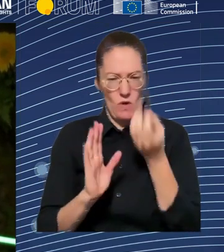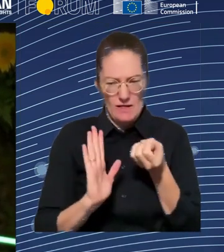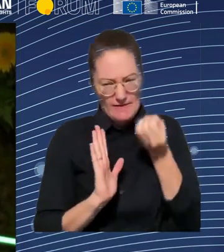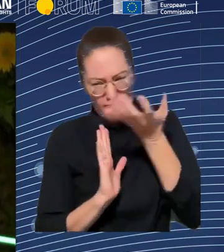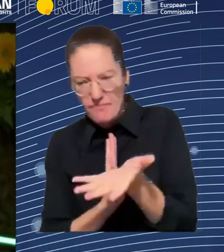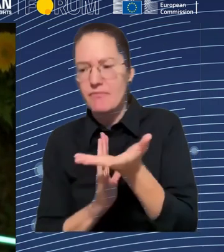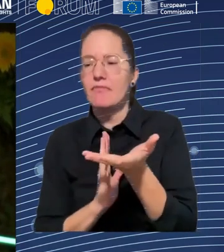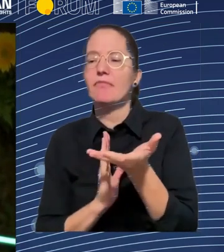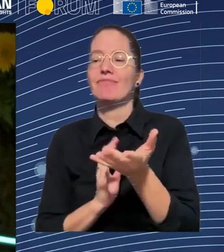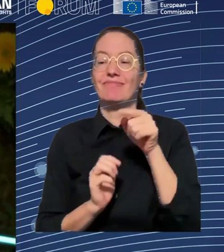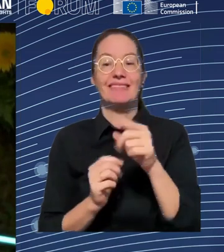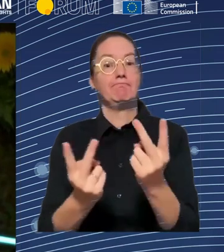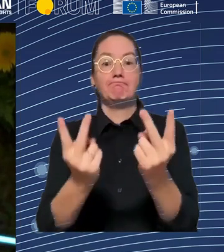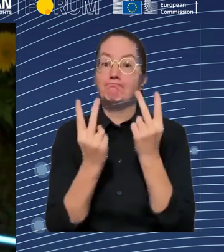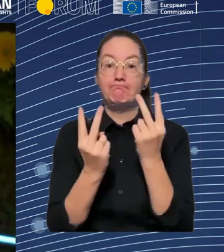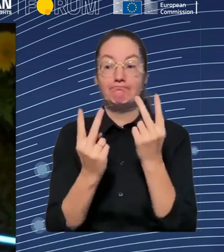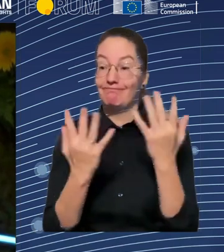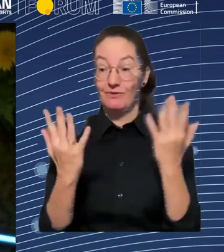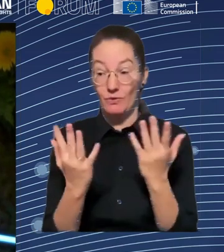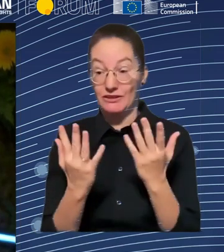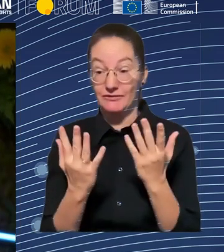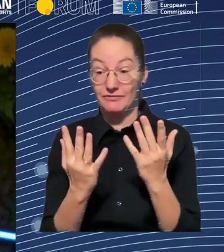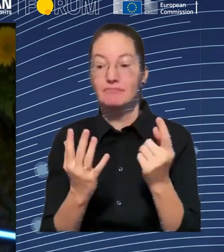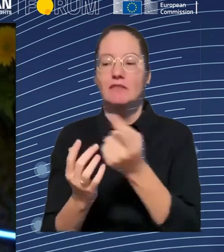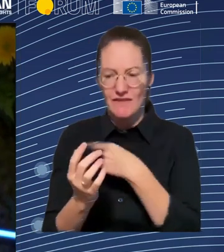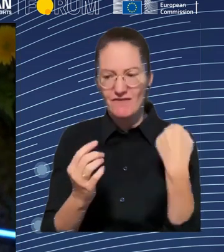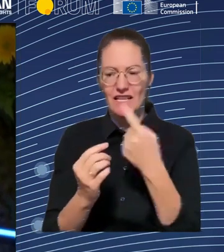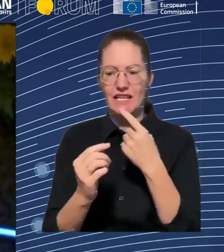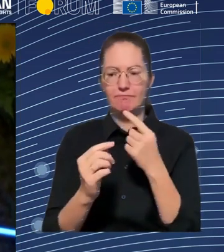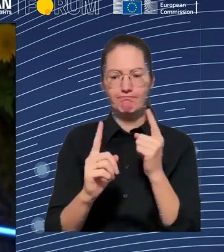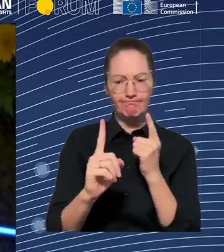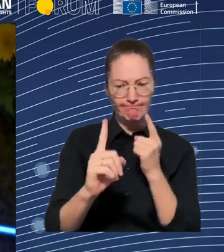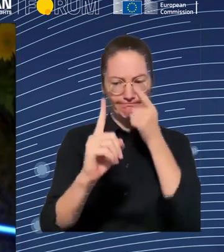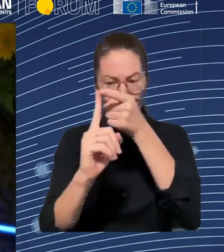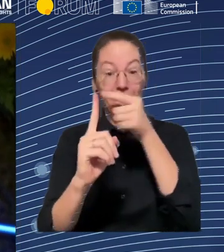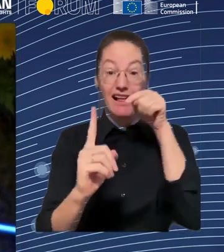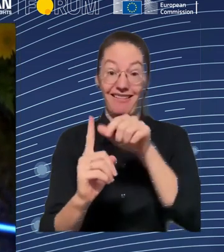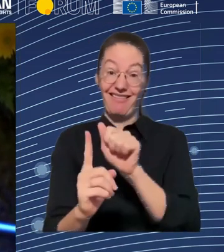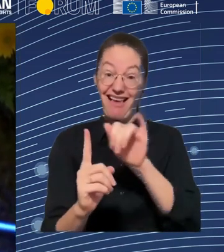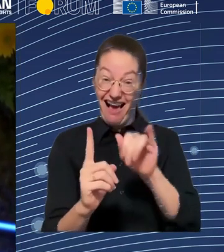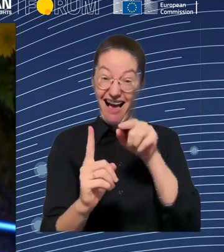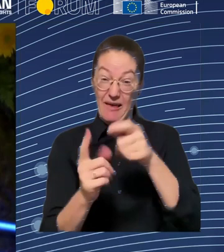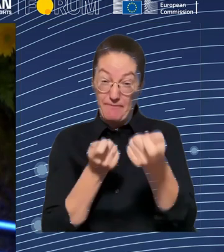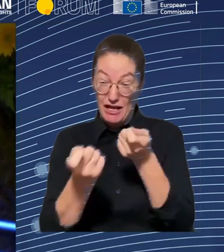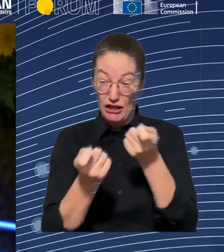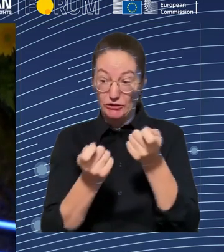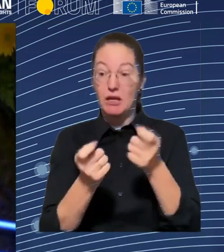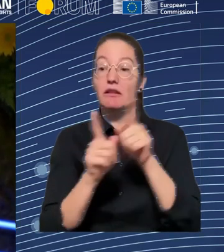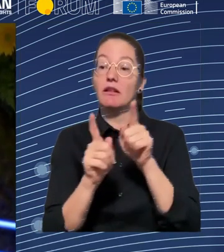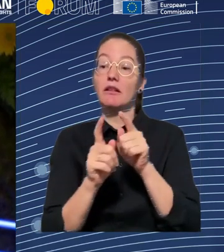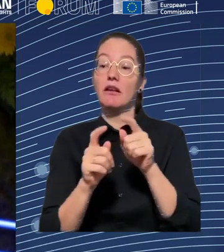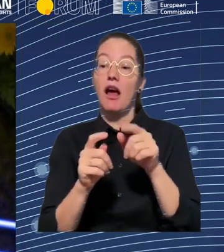make humans redundant or whether fewer jobs will be available in the future for humans to perform.